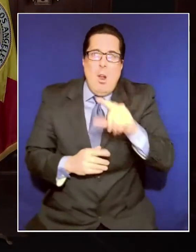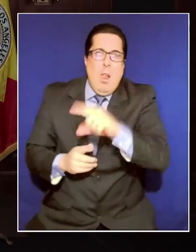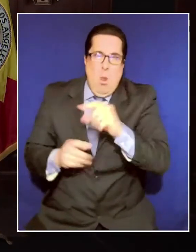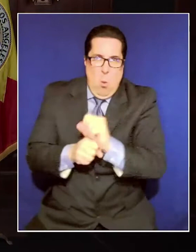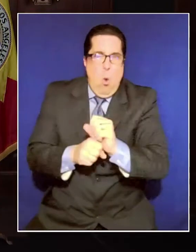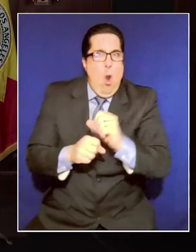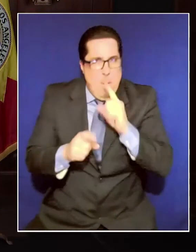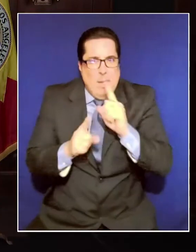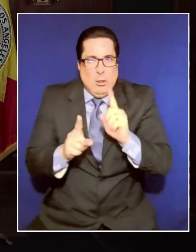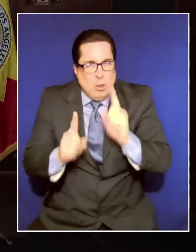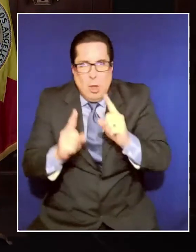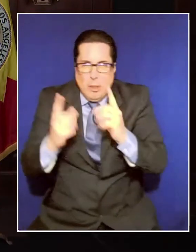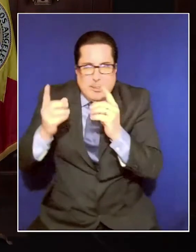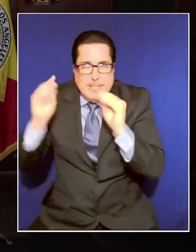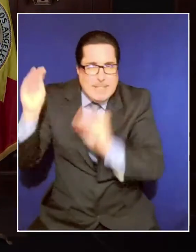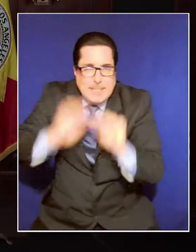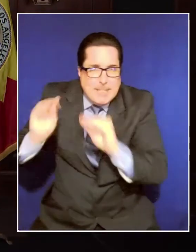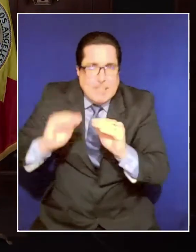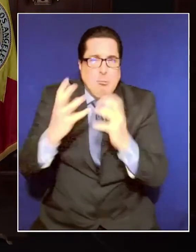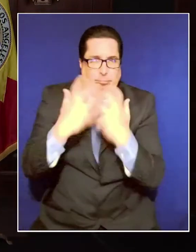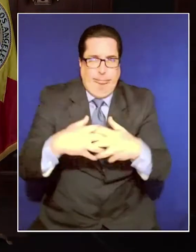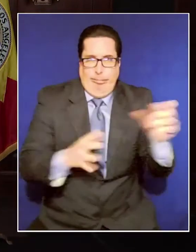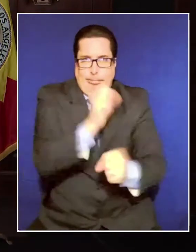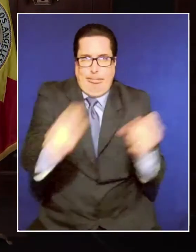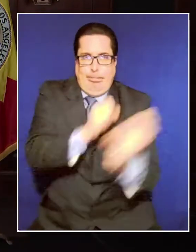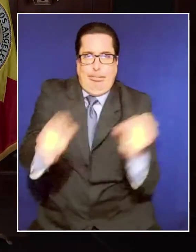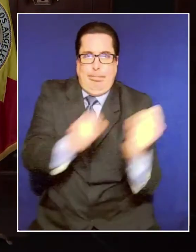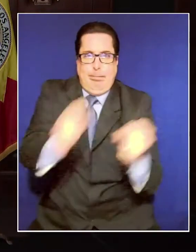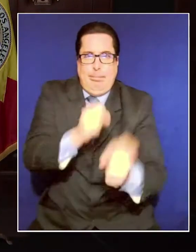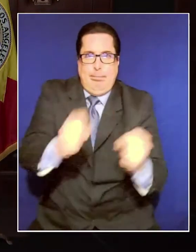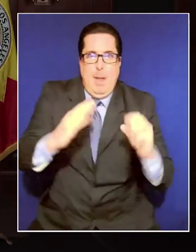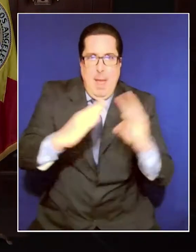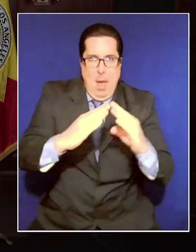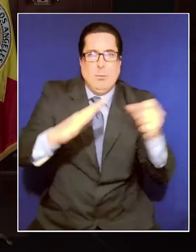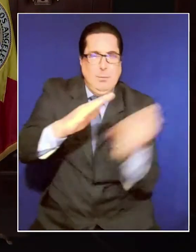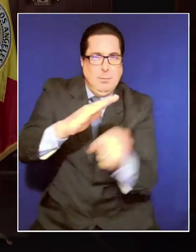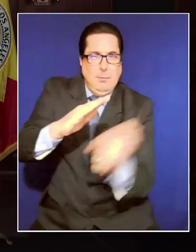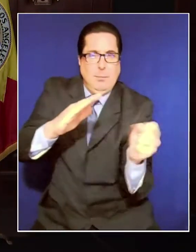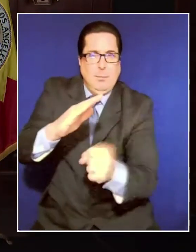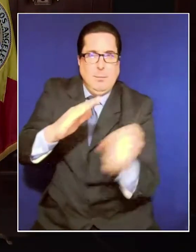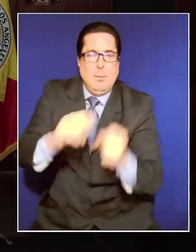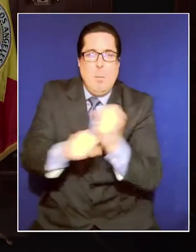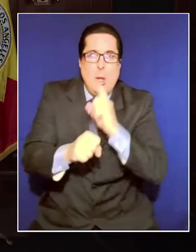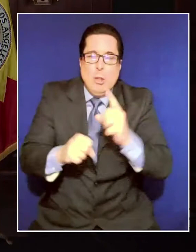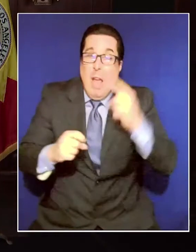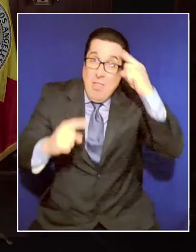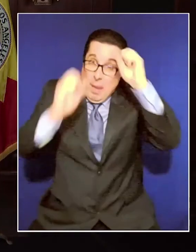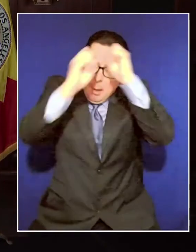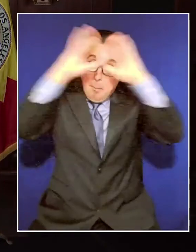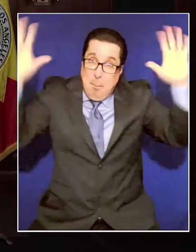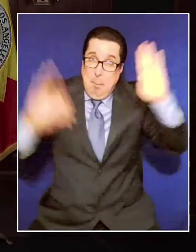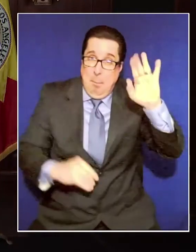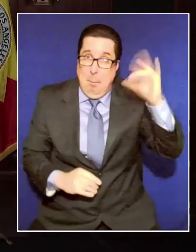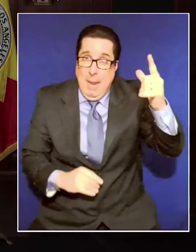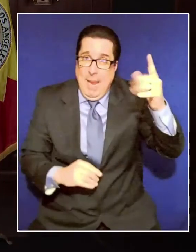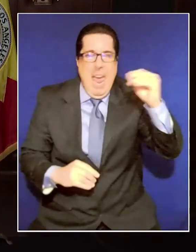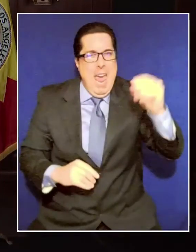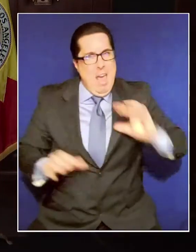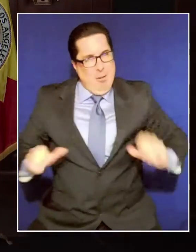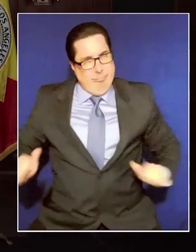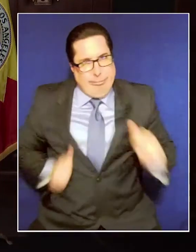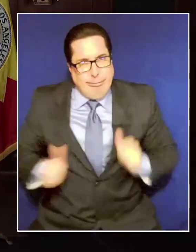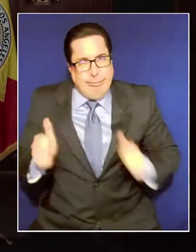This is a crisis that calls on all of us to think and to be big, to use every ounce of our